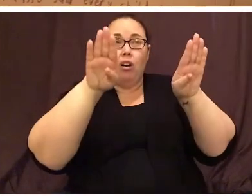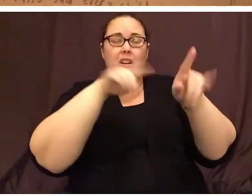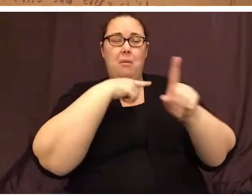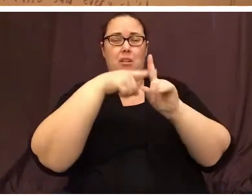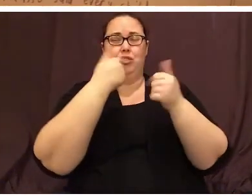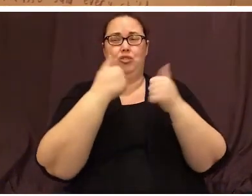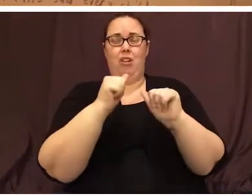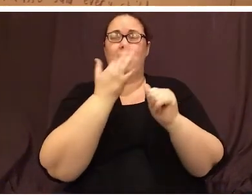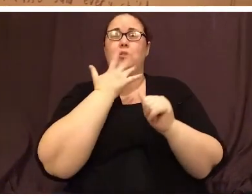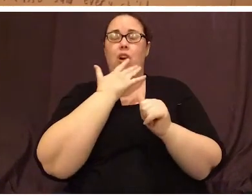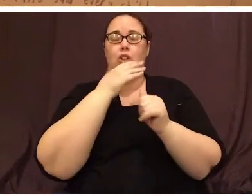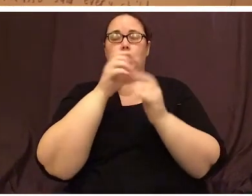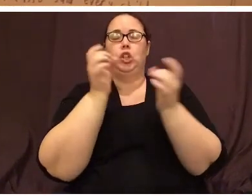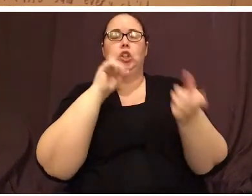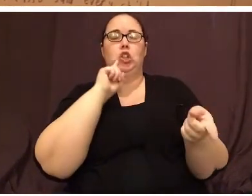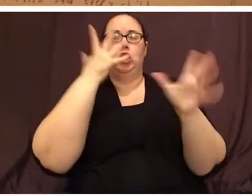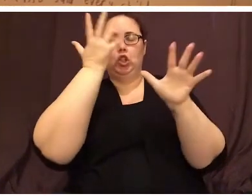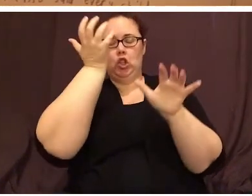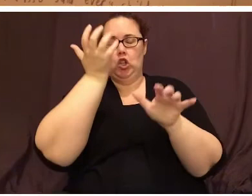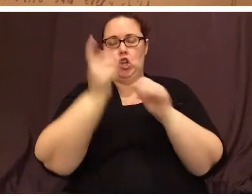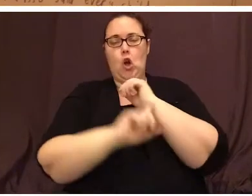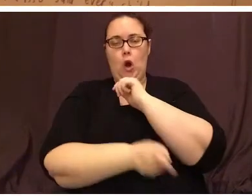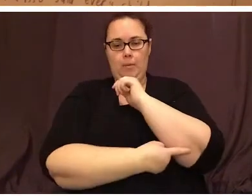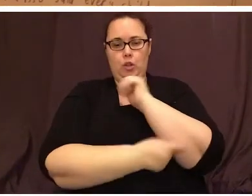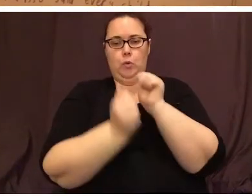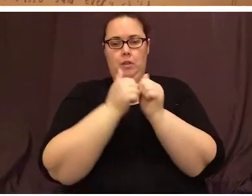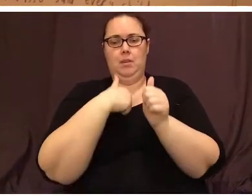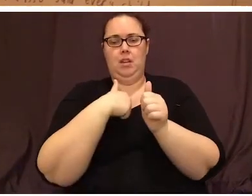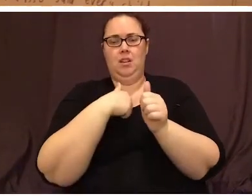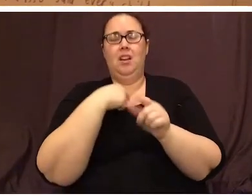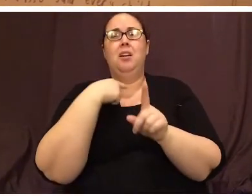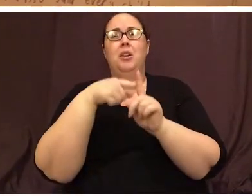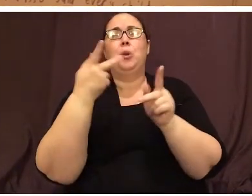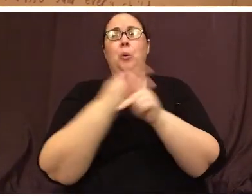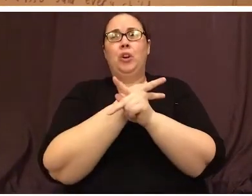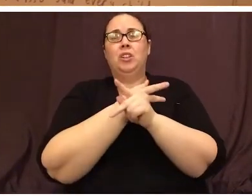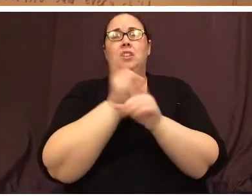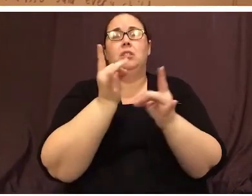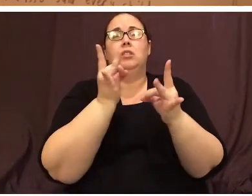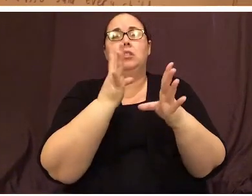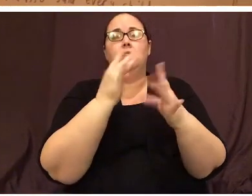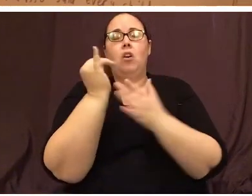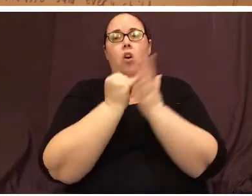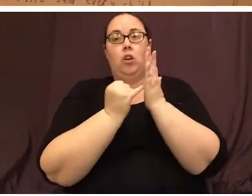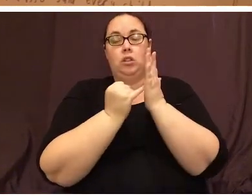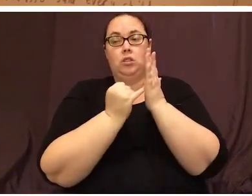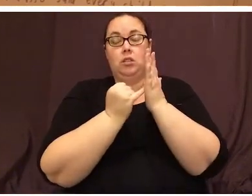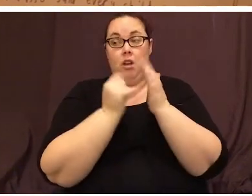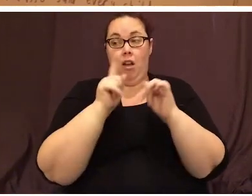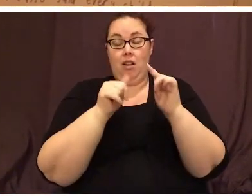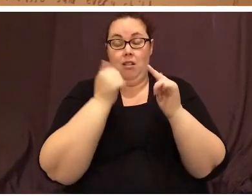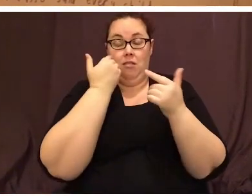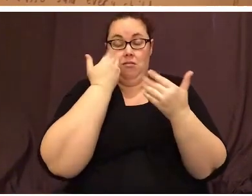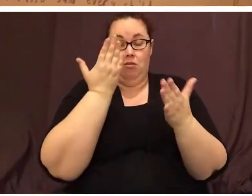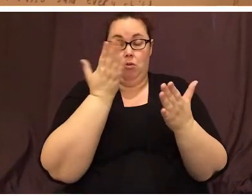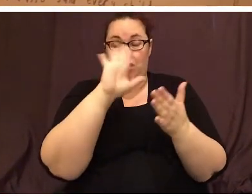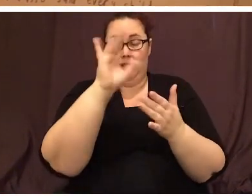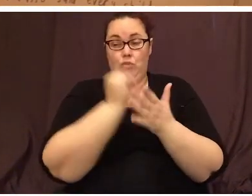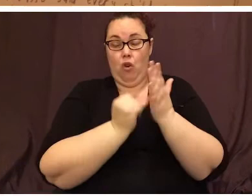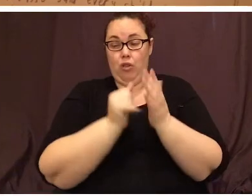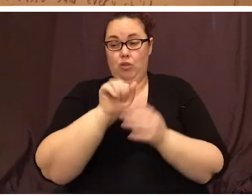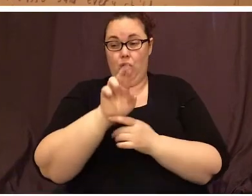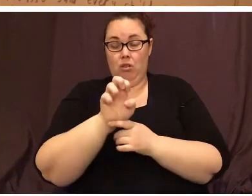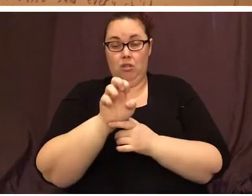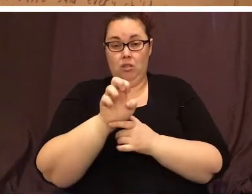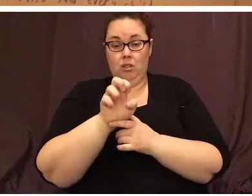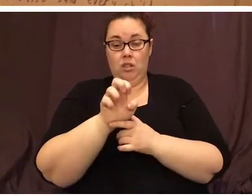is that he is a terrible artist. I can't tell what his drawings are. Donkeys? Monkeys? Donkey